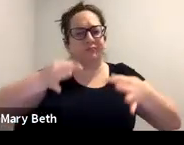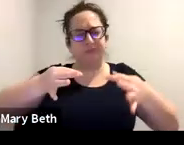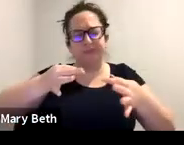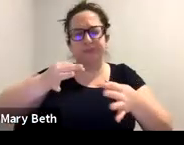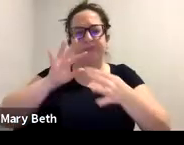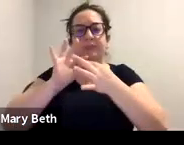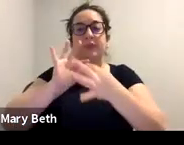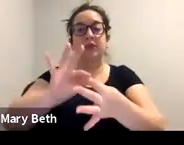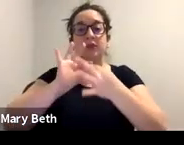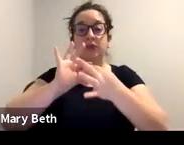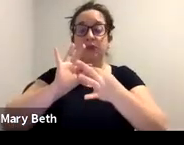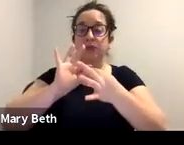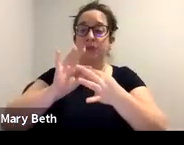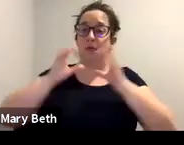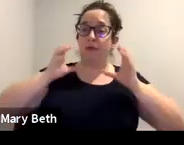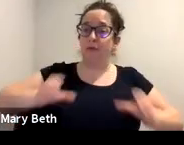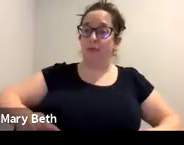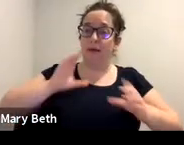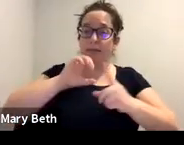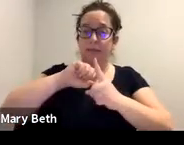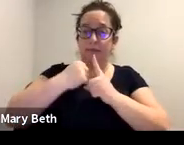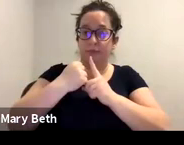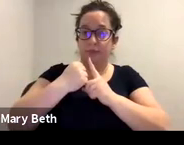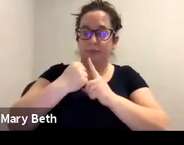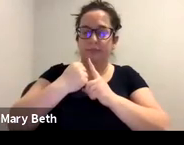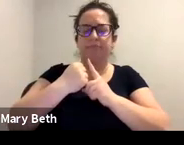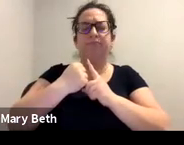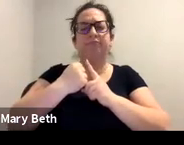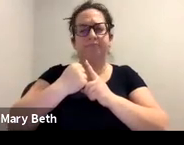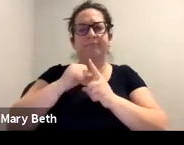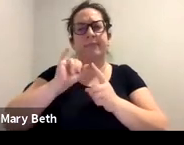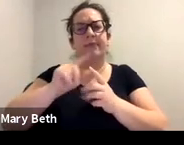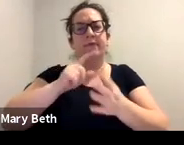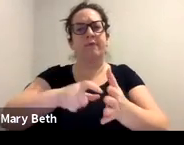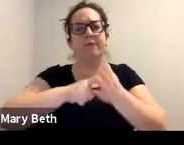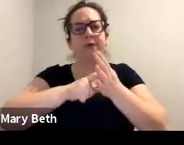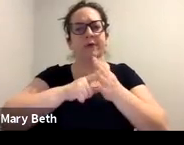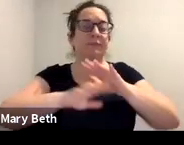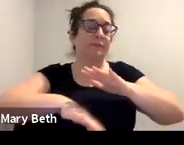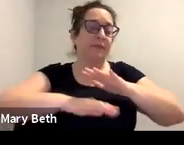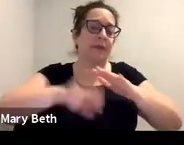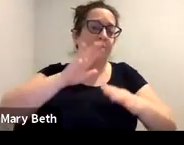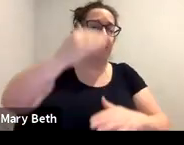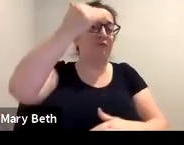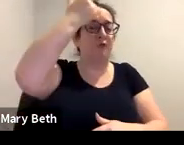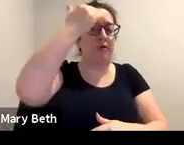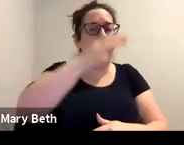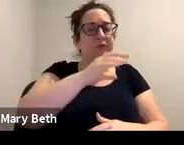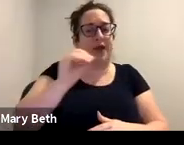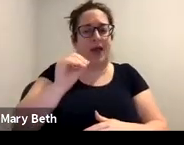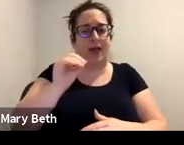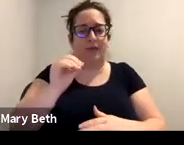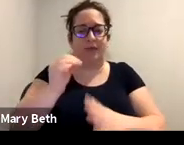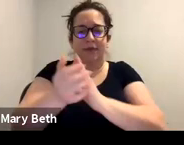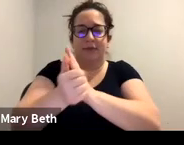circumstances, um, which requires basically the knowledge and skill of an attorney, uh, person